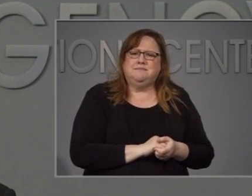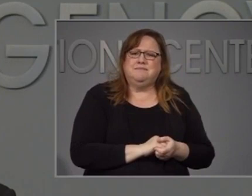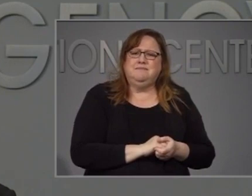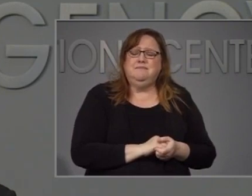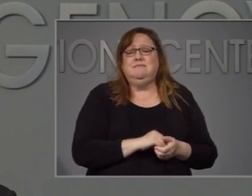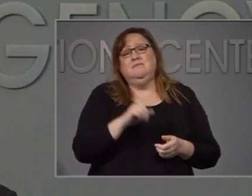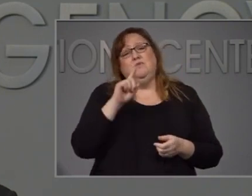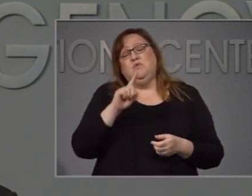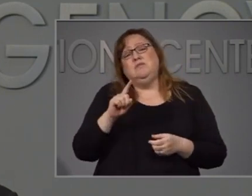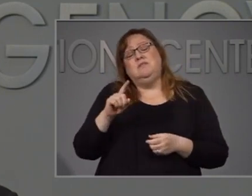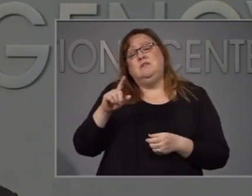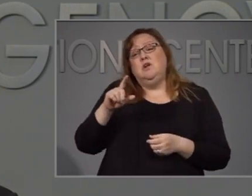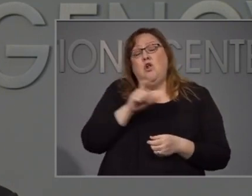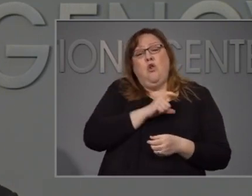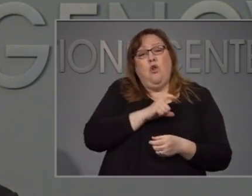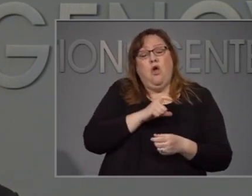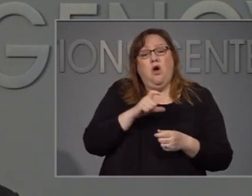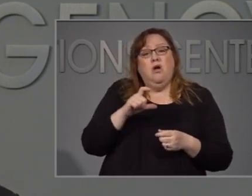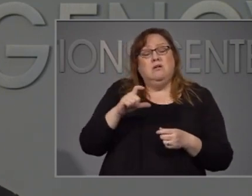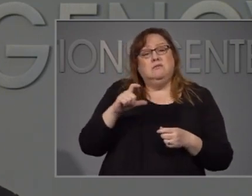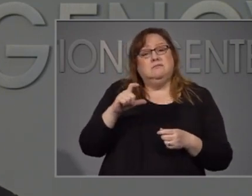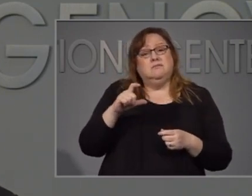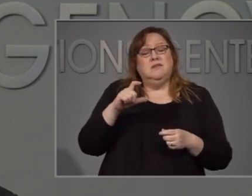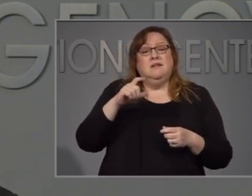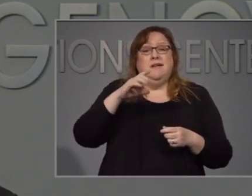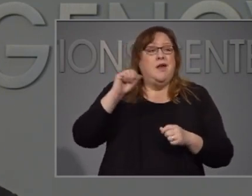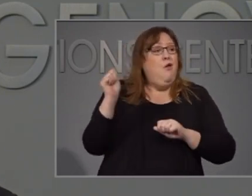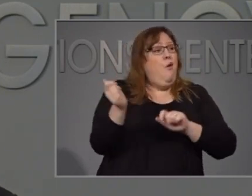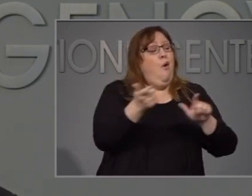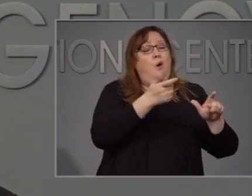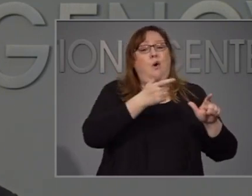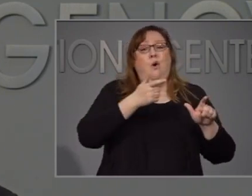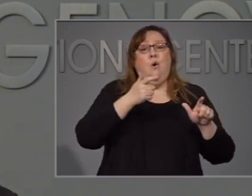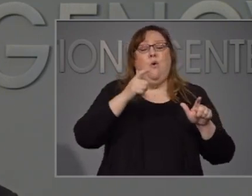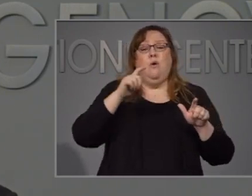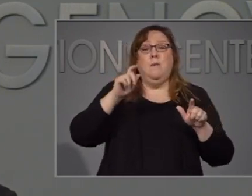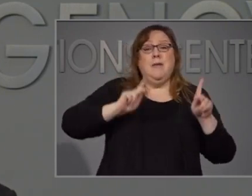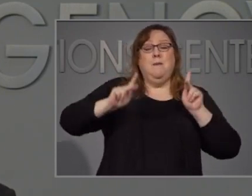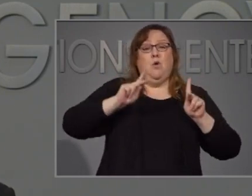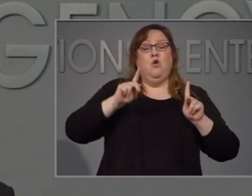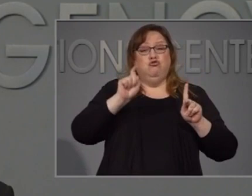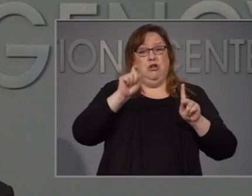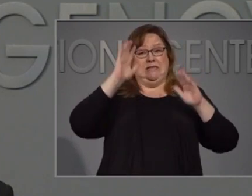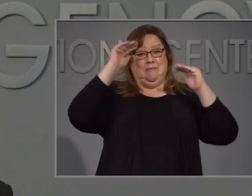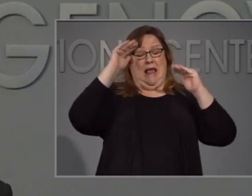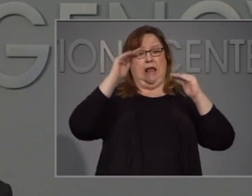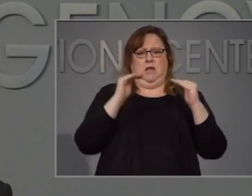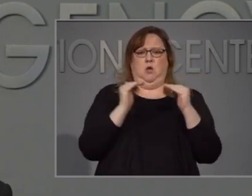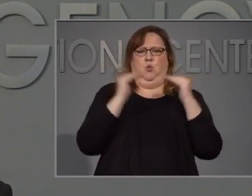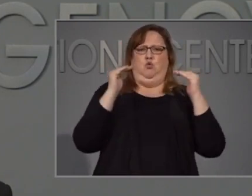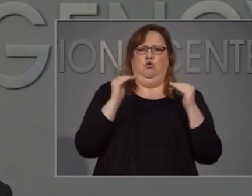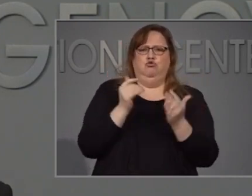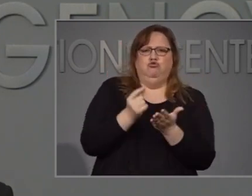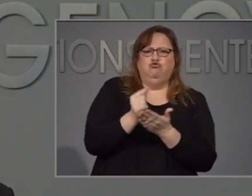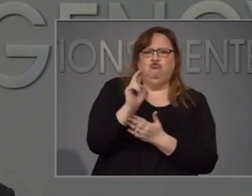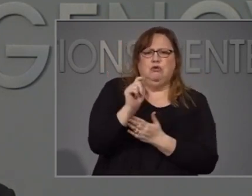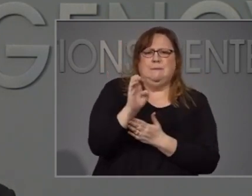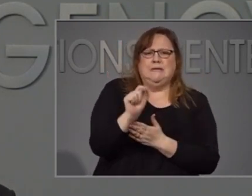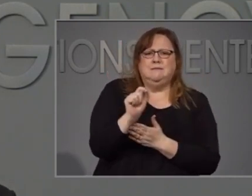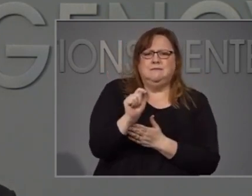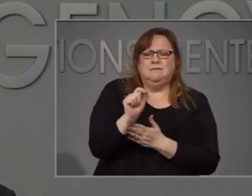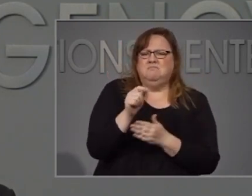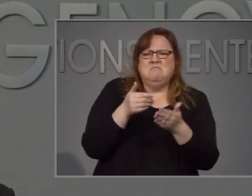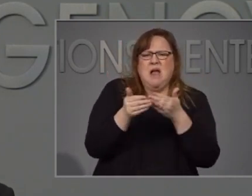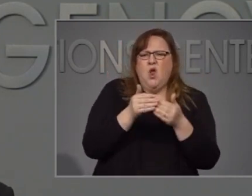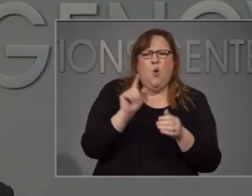justice demands equal treatment for all racial and ethnic groups. To those of us who are truly committed